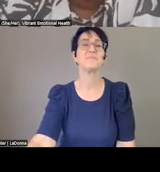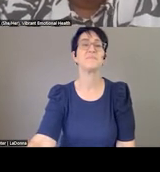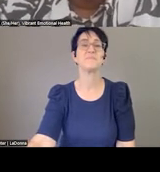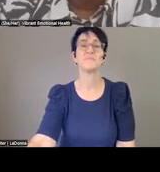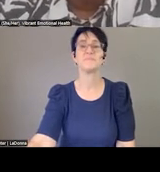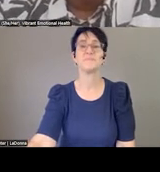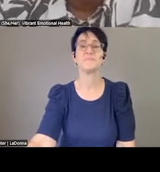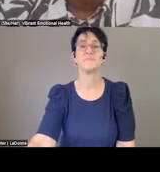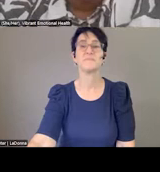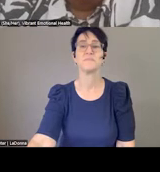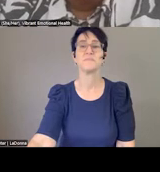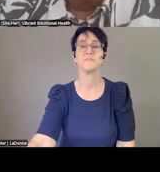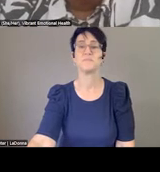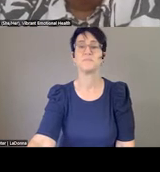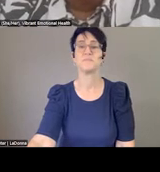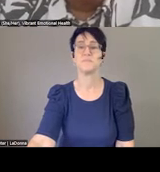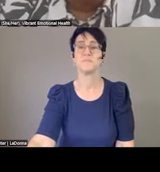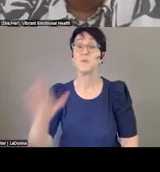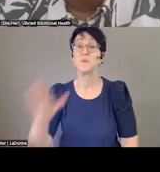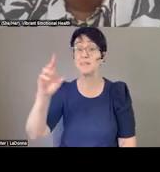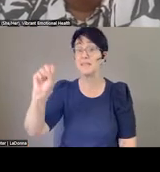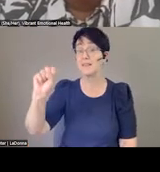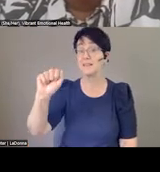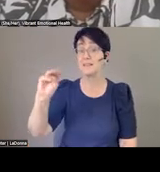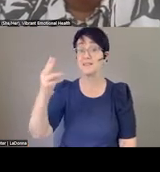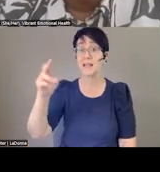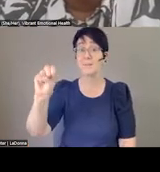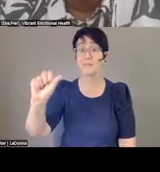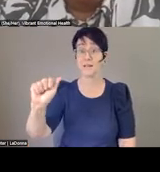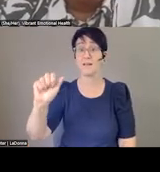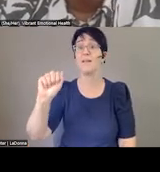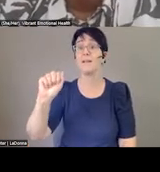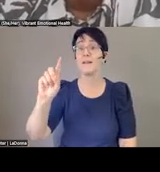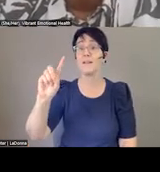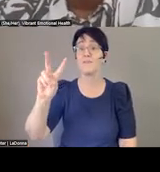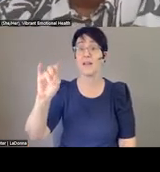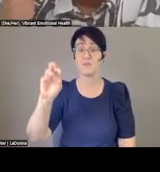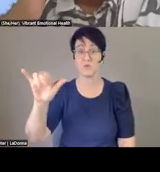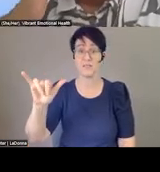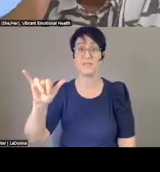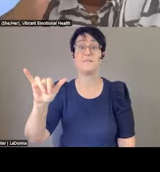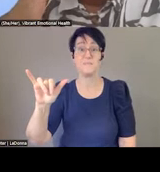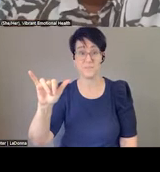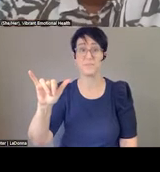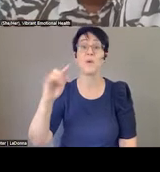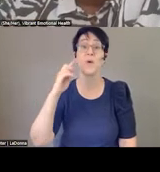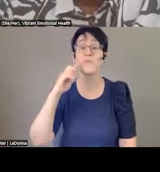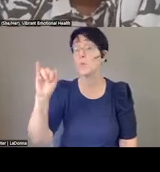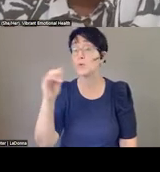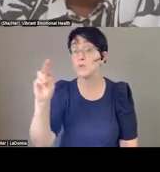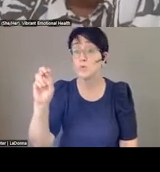SAMHSA advisory from June 2022 on peer support services and crisis care. I'm not sure if